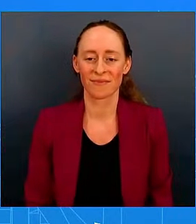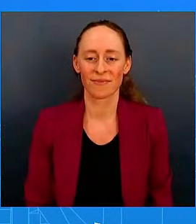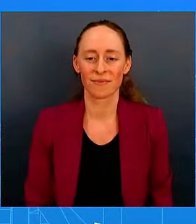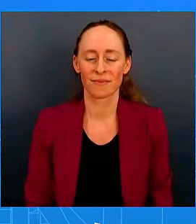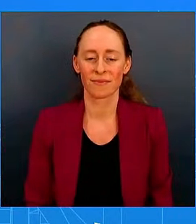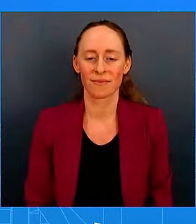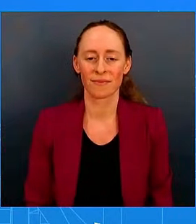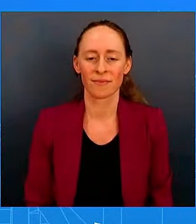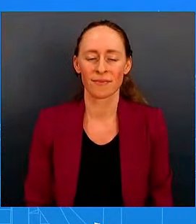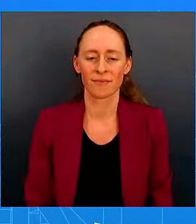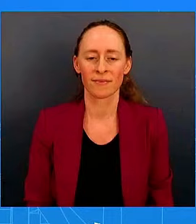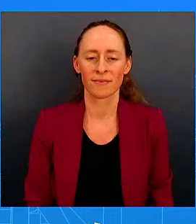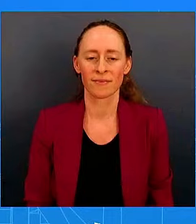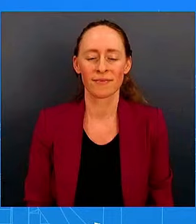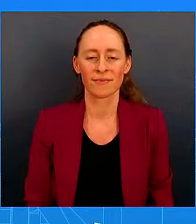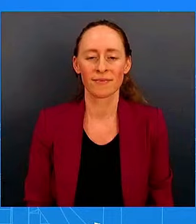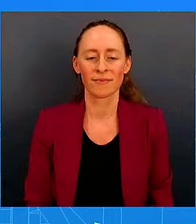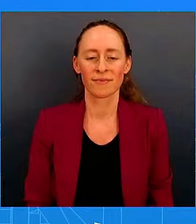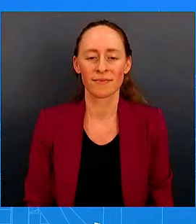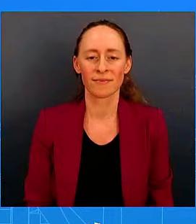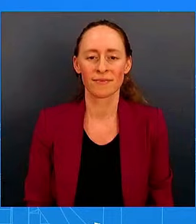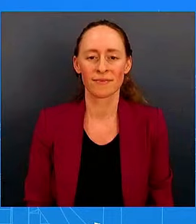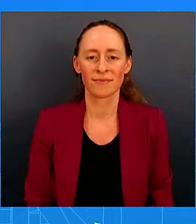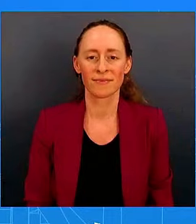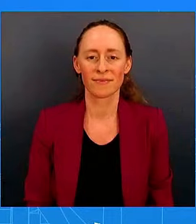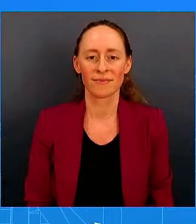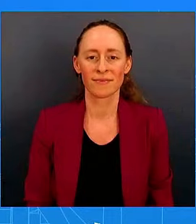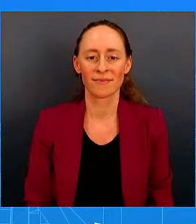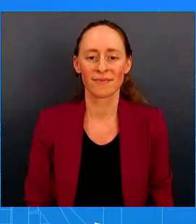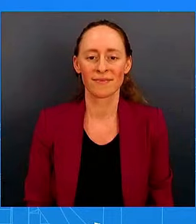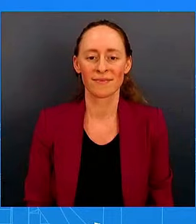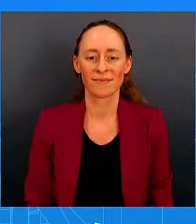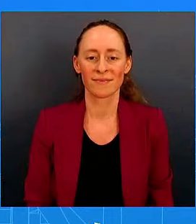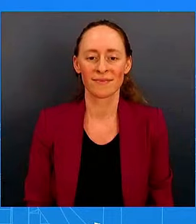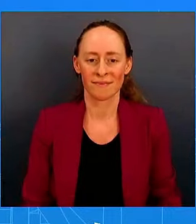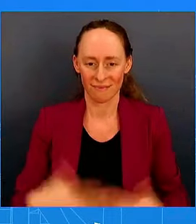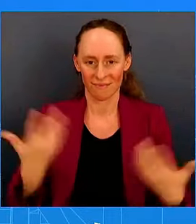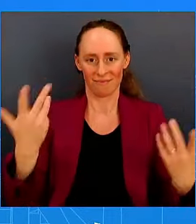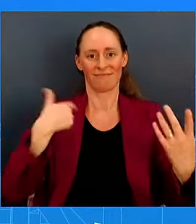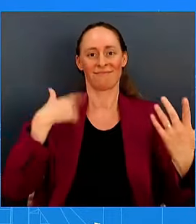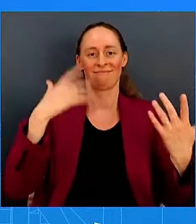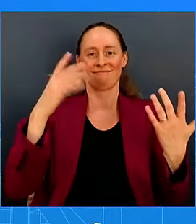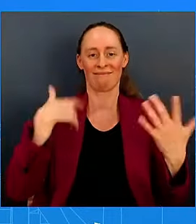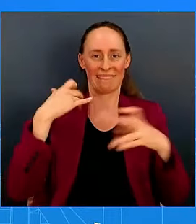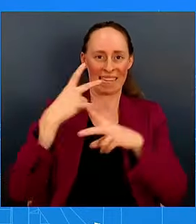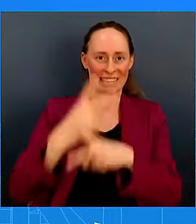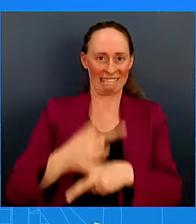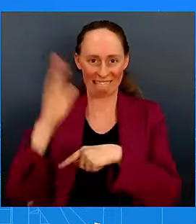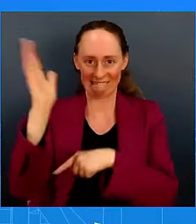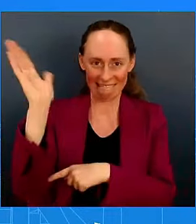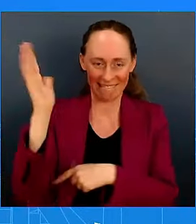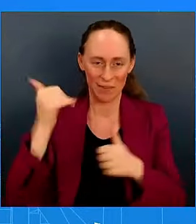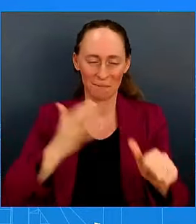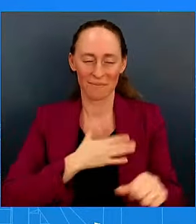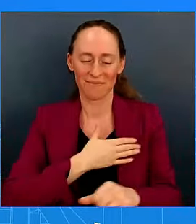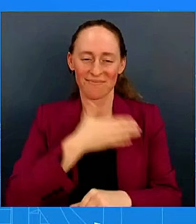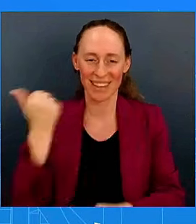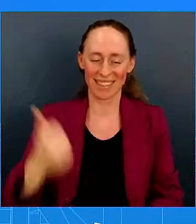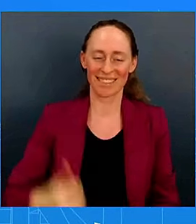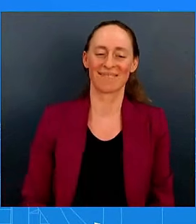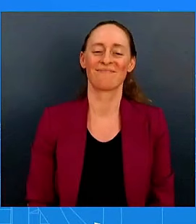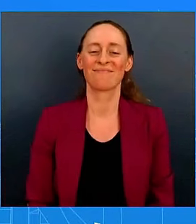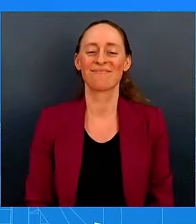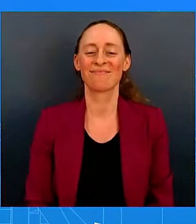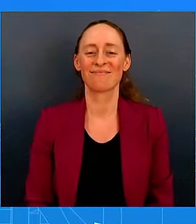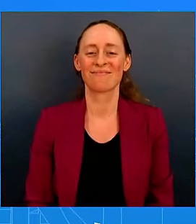I'll try to do this without butchering my own English here. But good afternoon. We've got a busy few days ahead of us here on the foreign policy